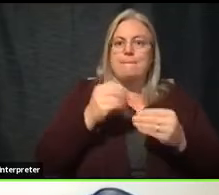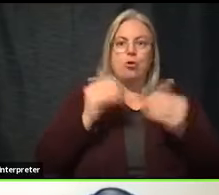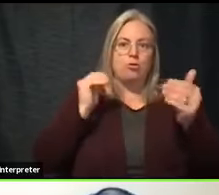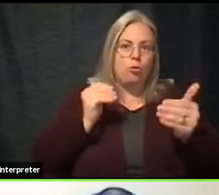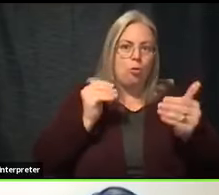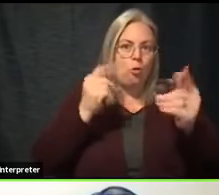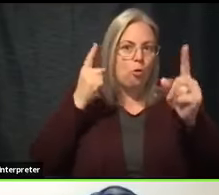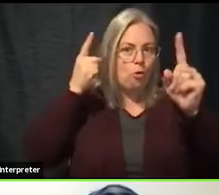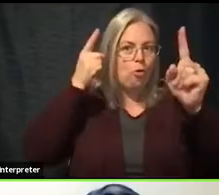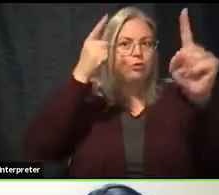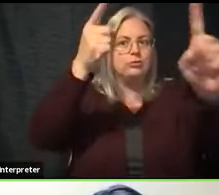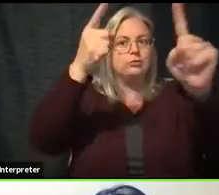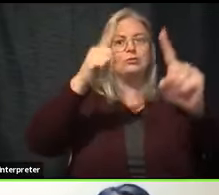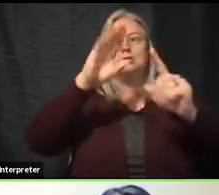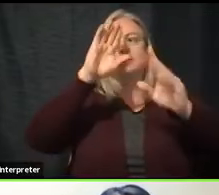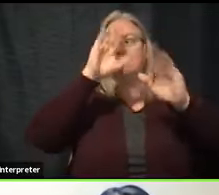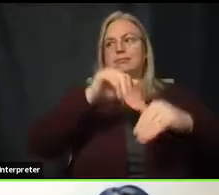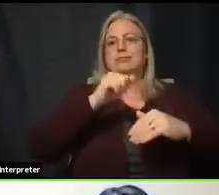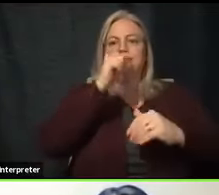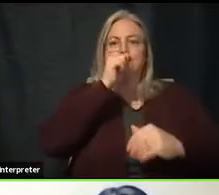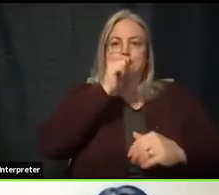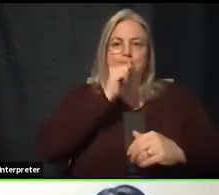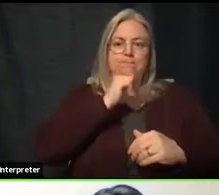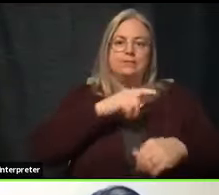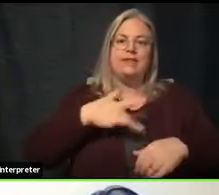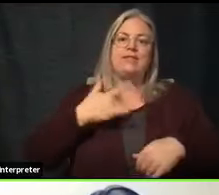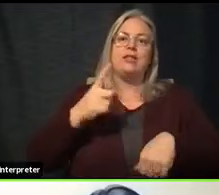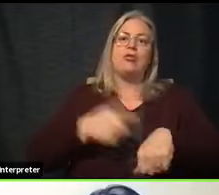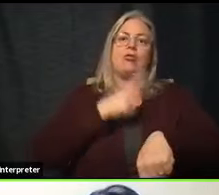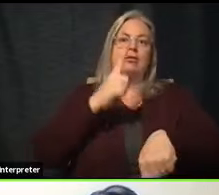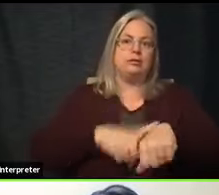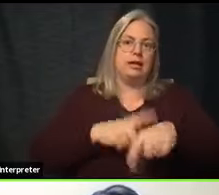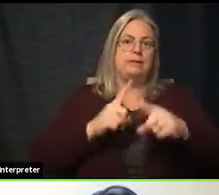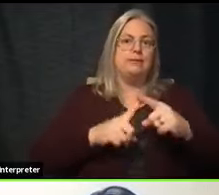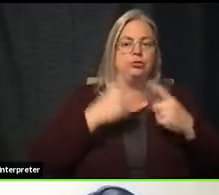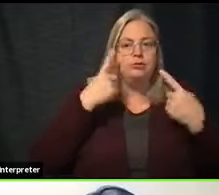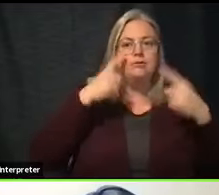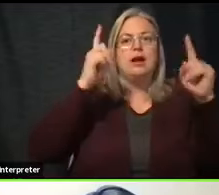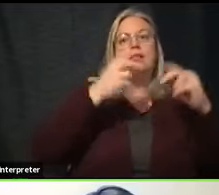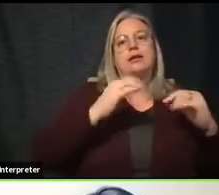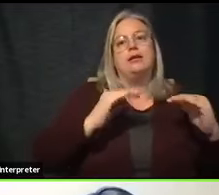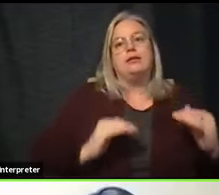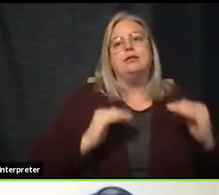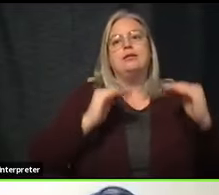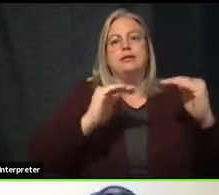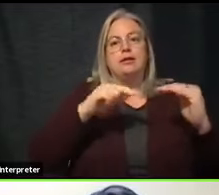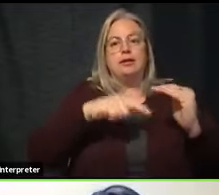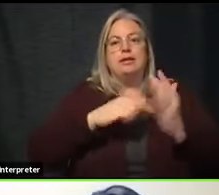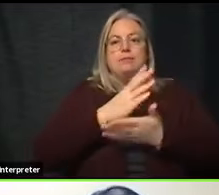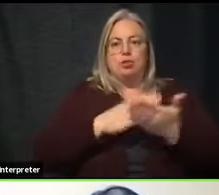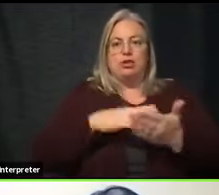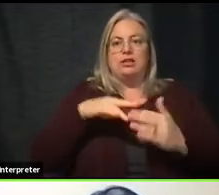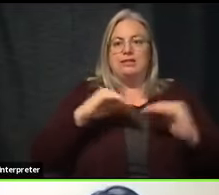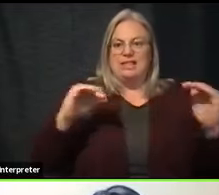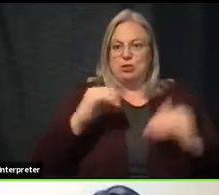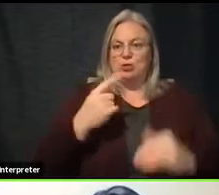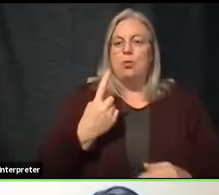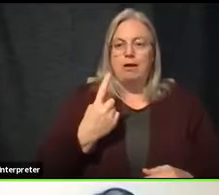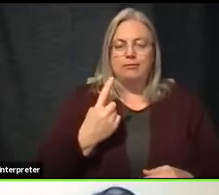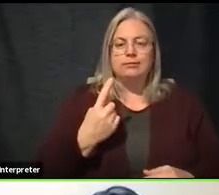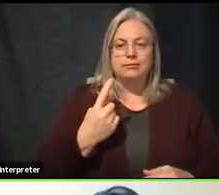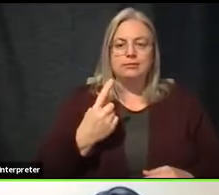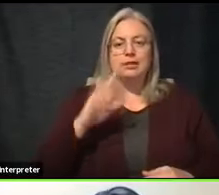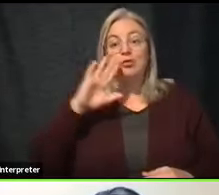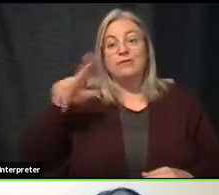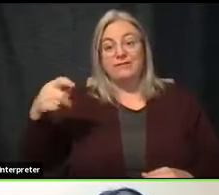your continued patience. I know it's felt like a long time for us to get into this tier or this portion of tier one. And I know for those of you in